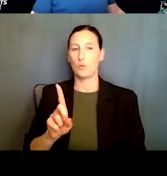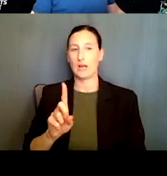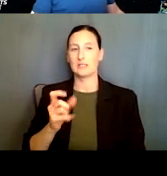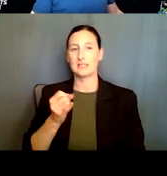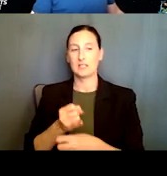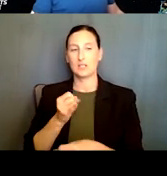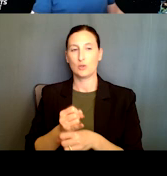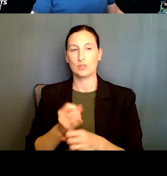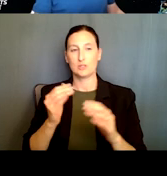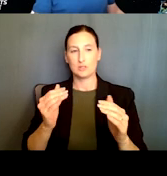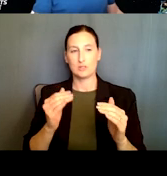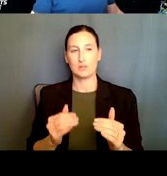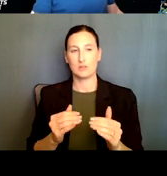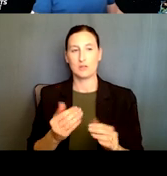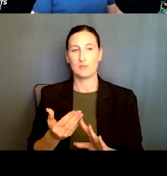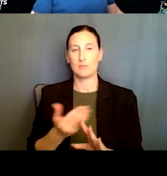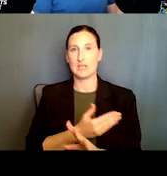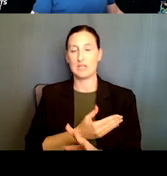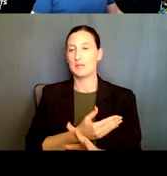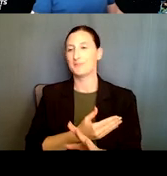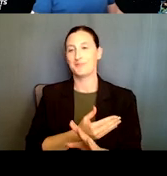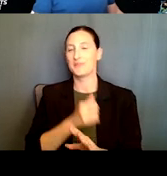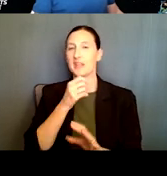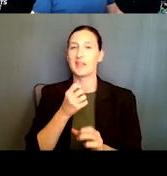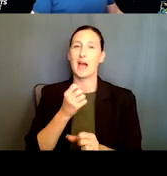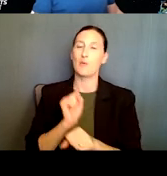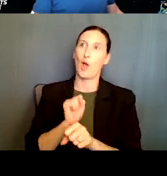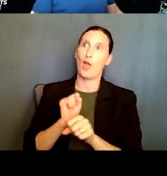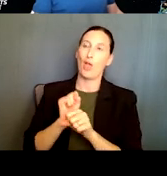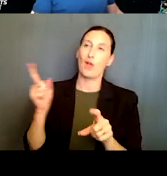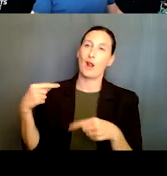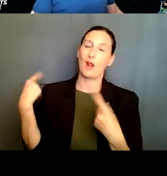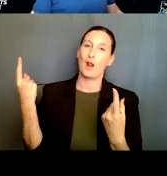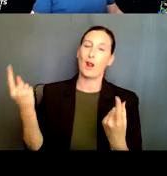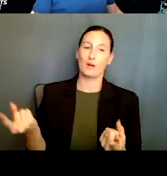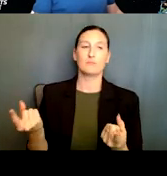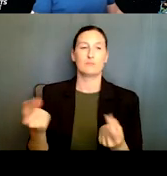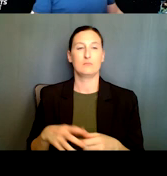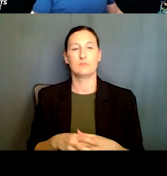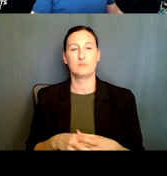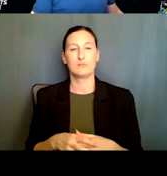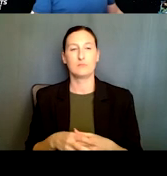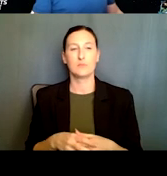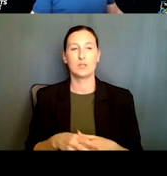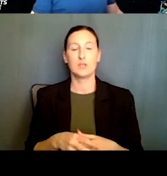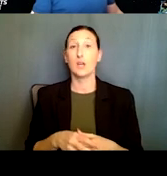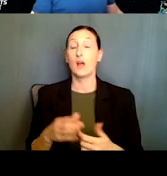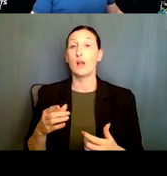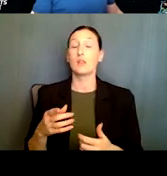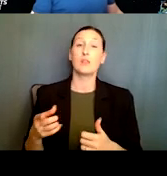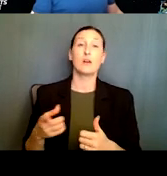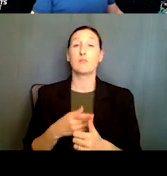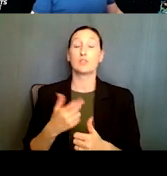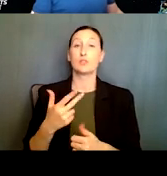uh, before tenure. So, um, once you, they get tenure, they are not eligible anymore, uh, being the first three years of a tenure